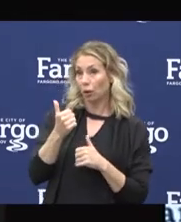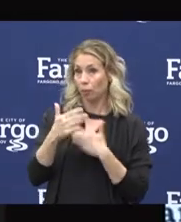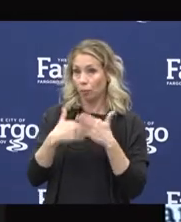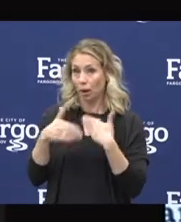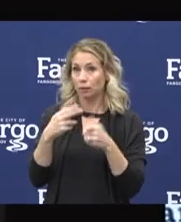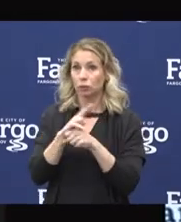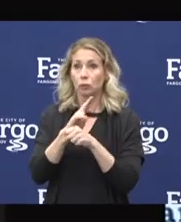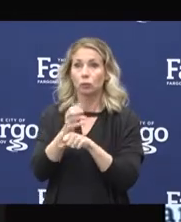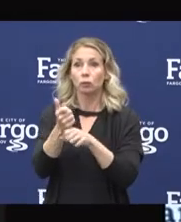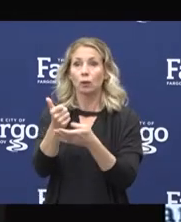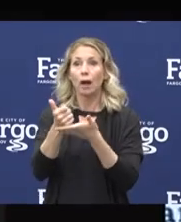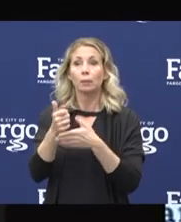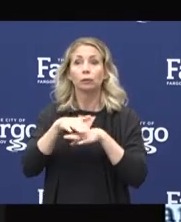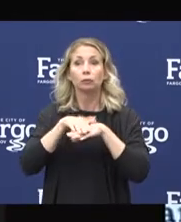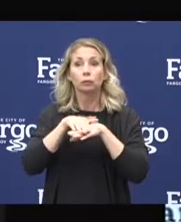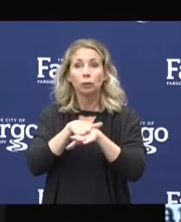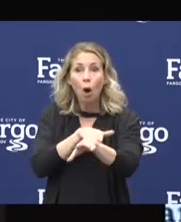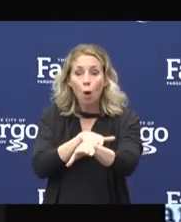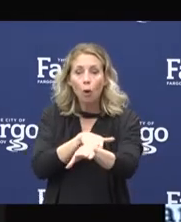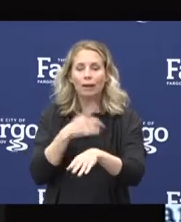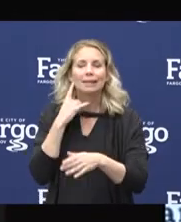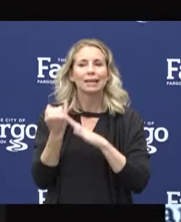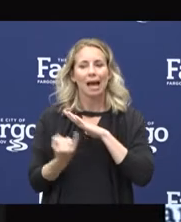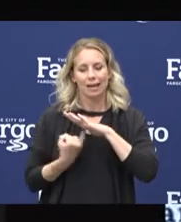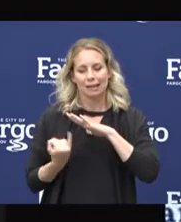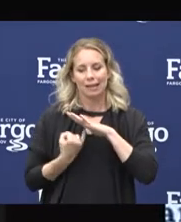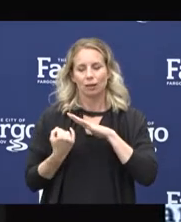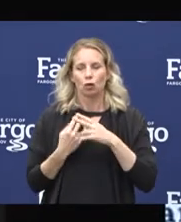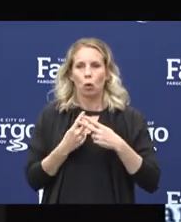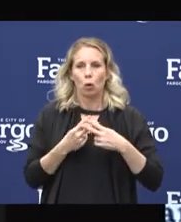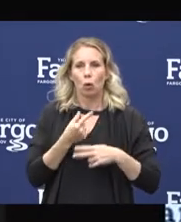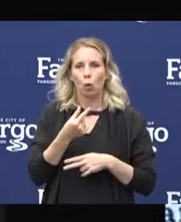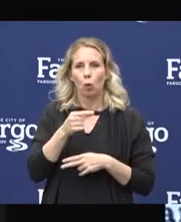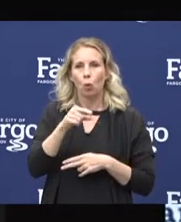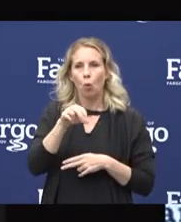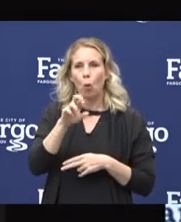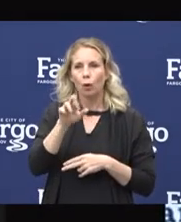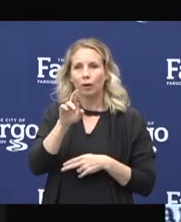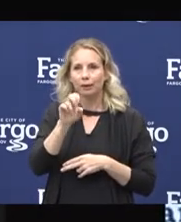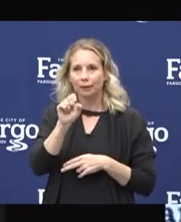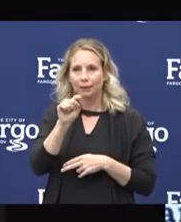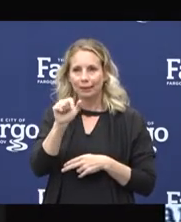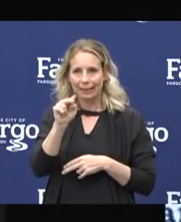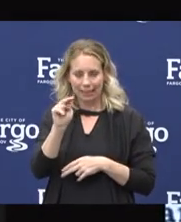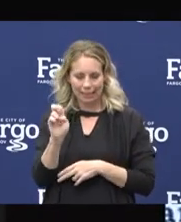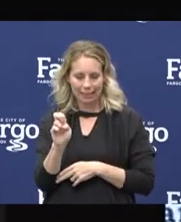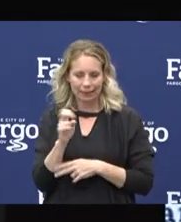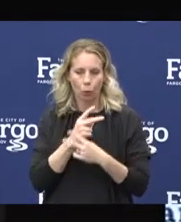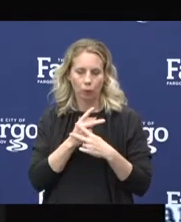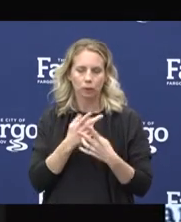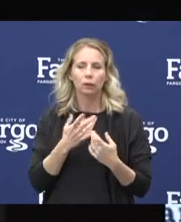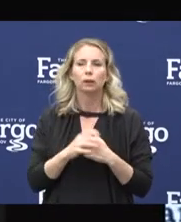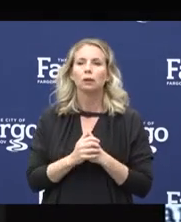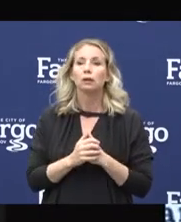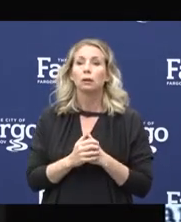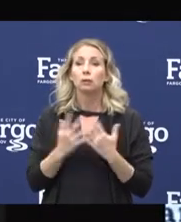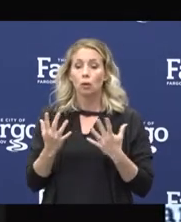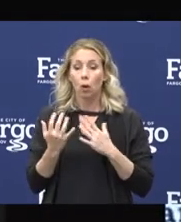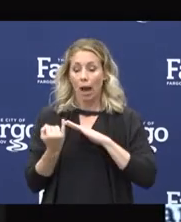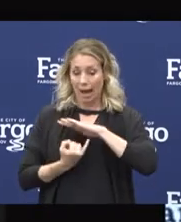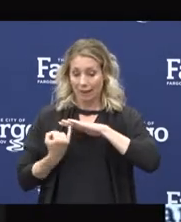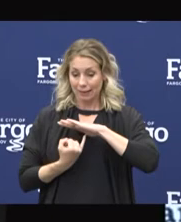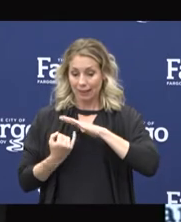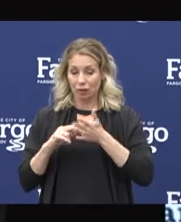the individual's COVID status, is isolation or quarantine. Simply put, isolation separates infected or sick people with a